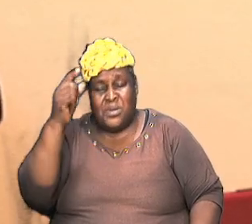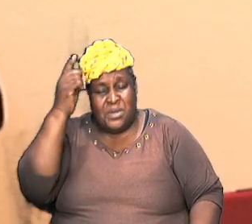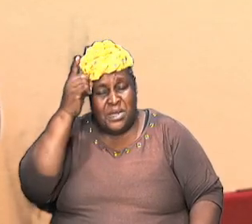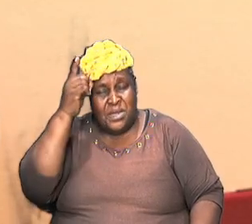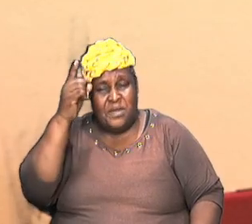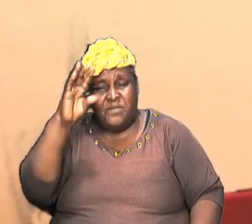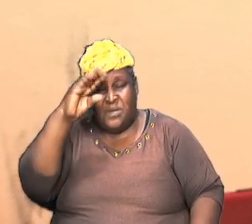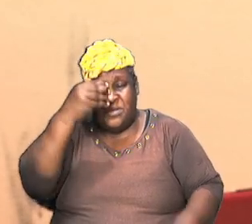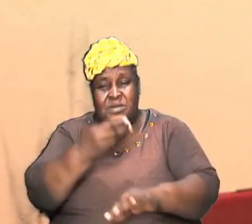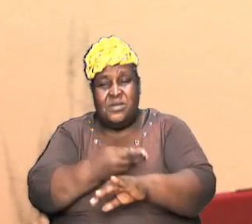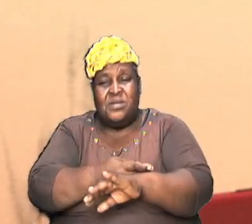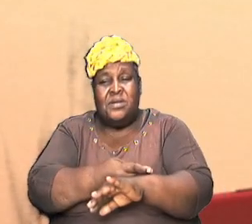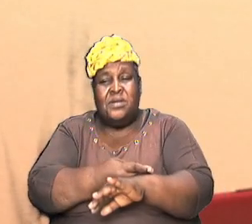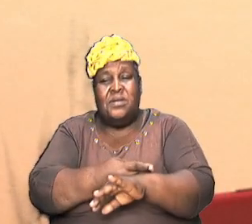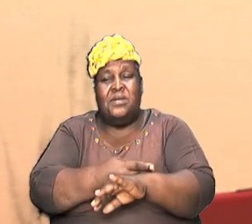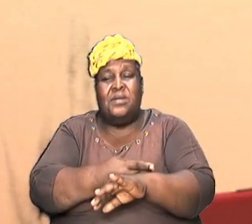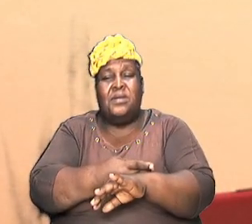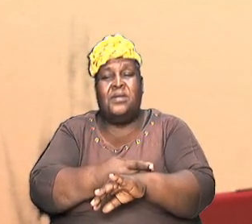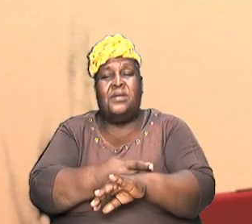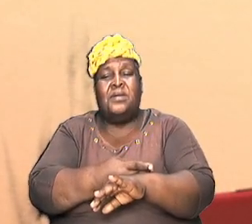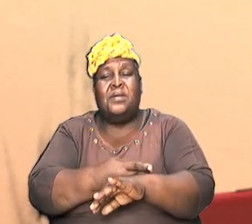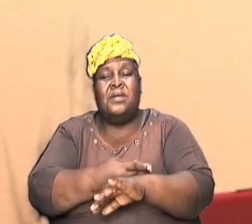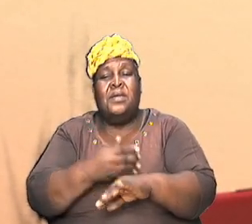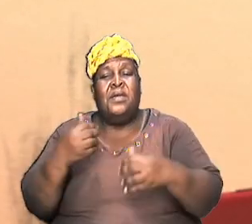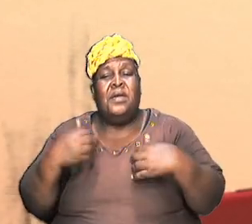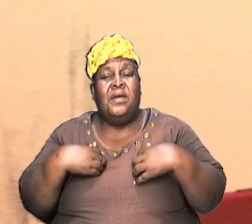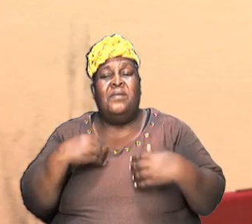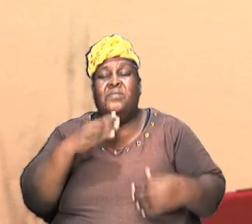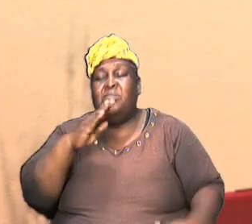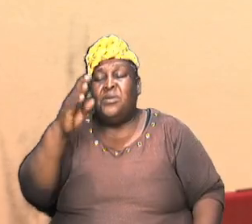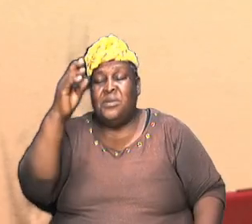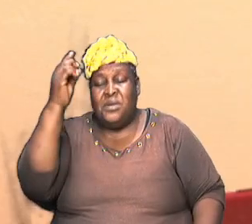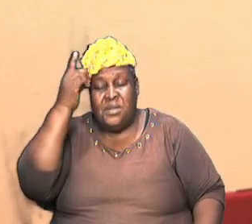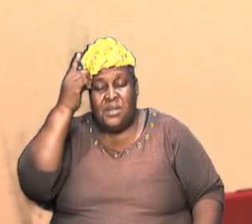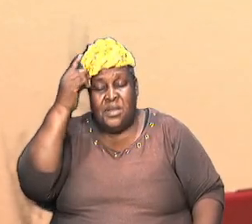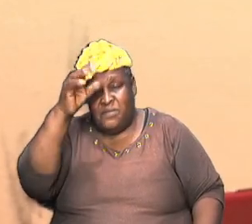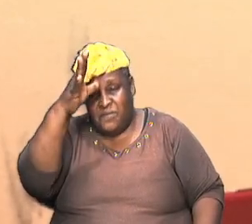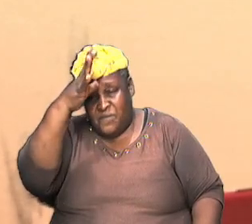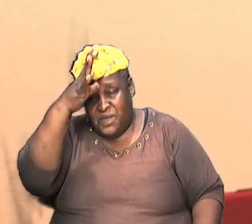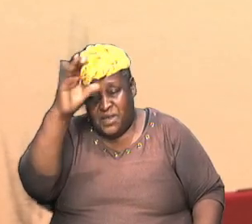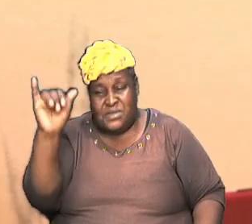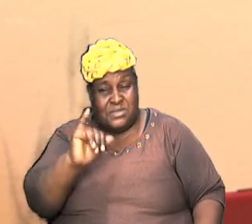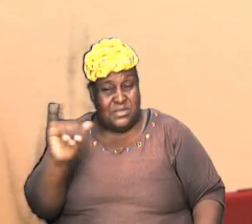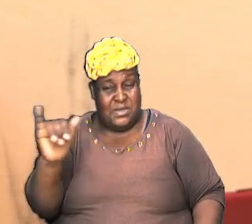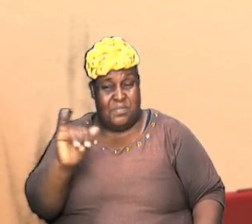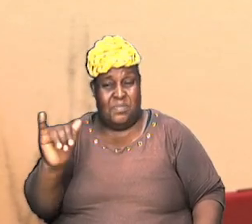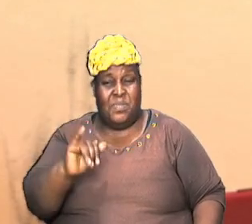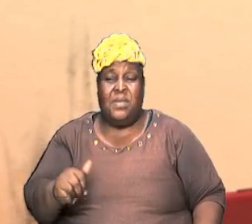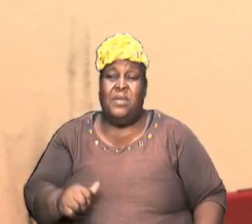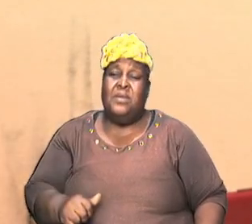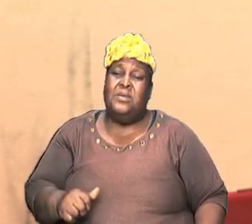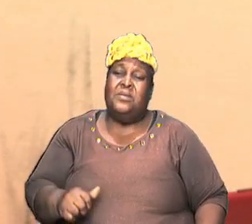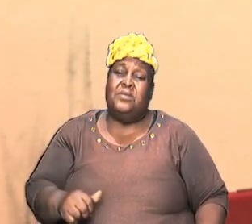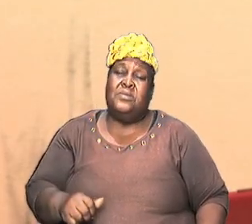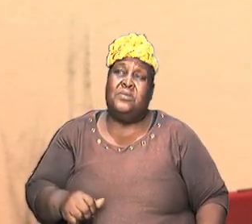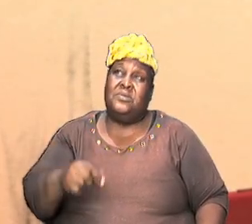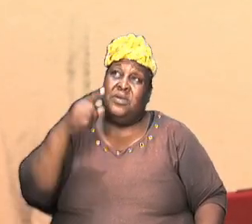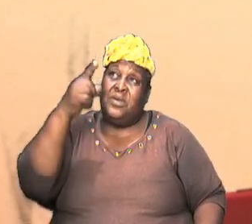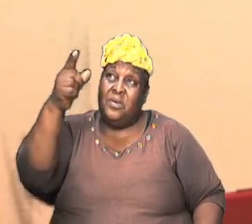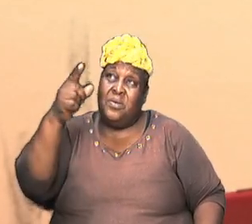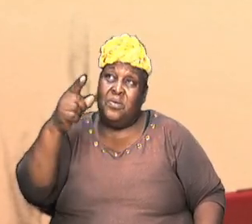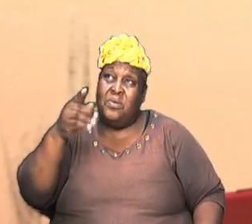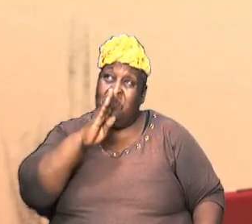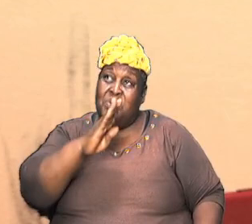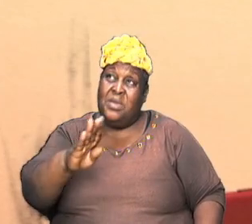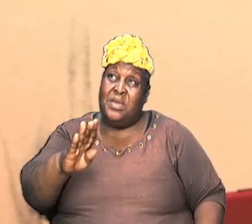he had to be David's father also so he could be the father of David and he could be